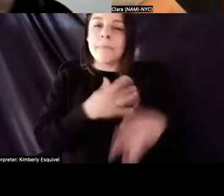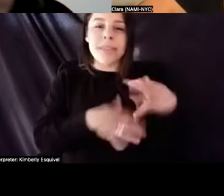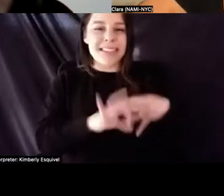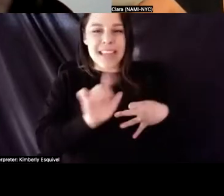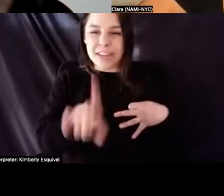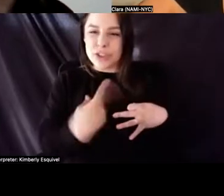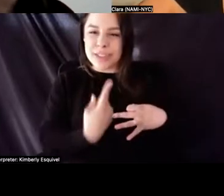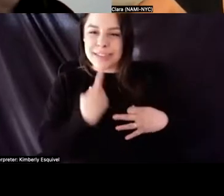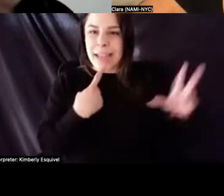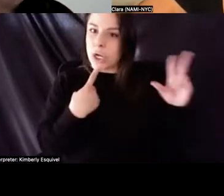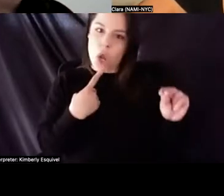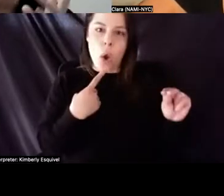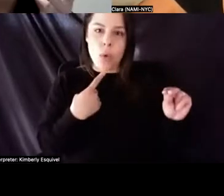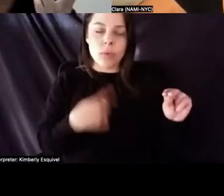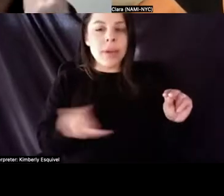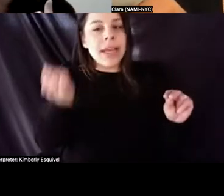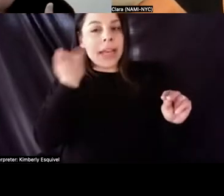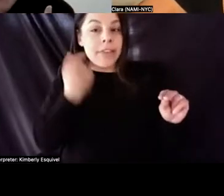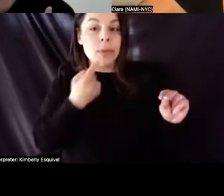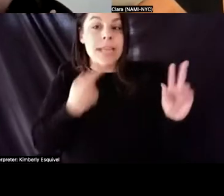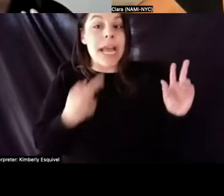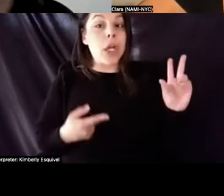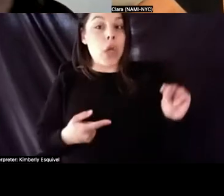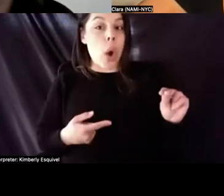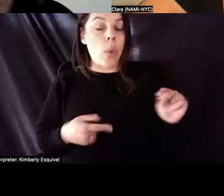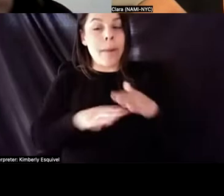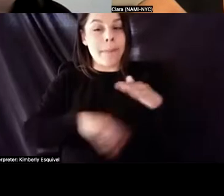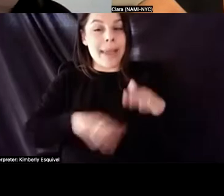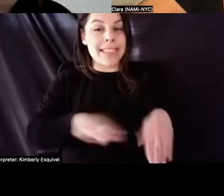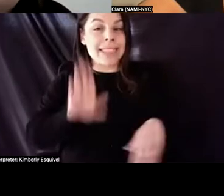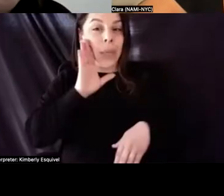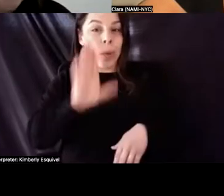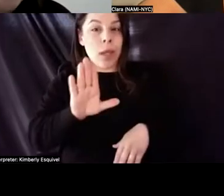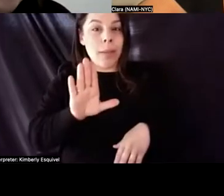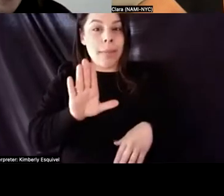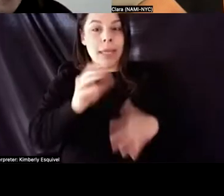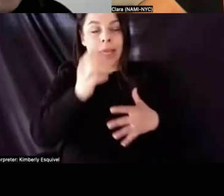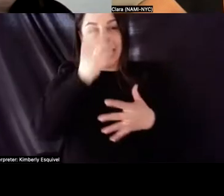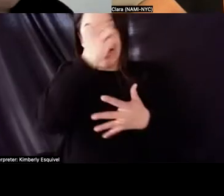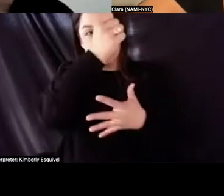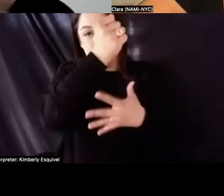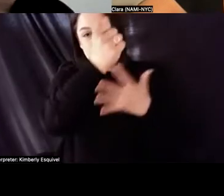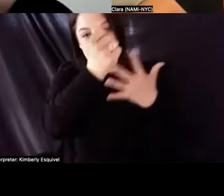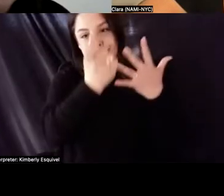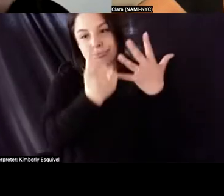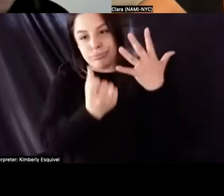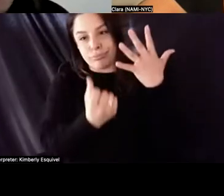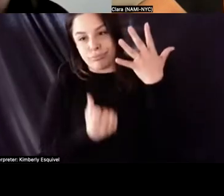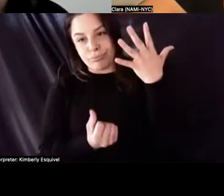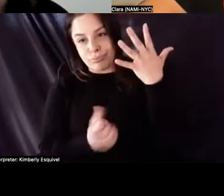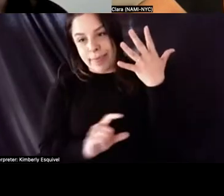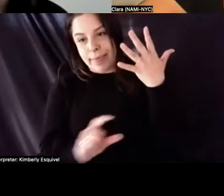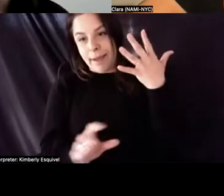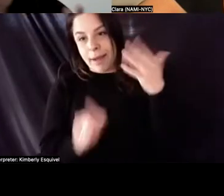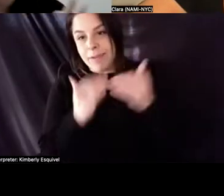then basically you're going to be put on the, what we have heard is you're going to be put on the bottom of the list and they're not going to be intending to move you